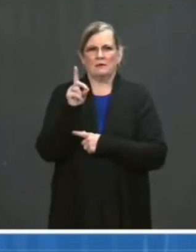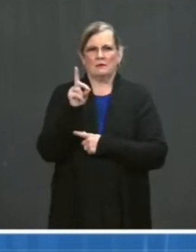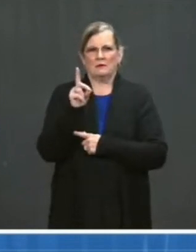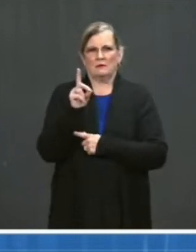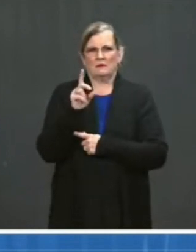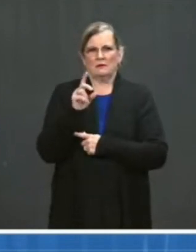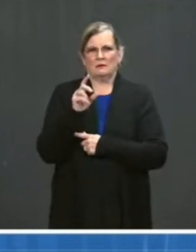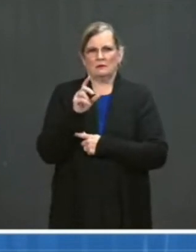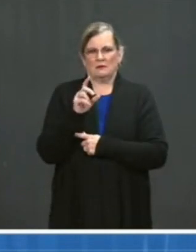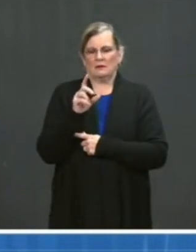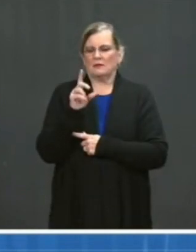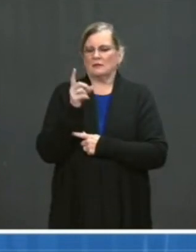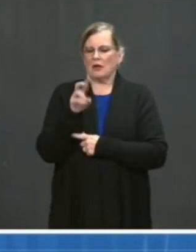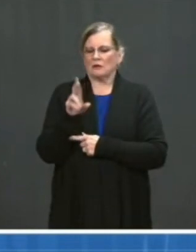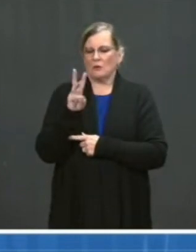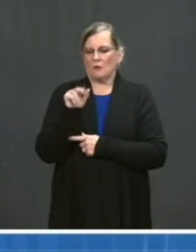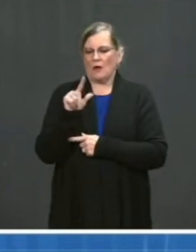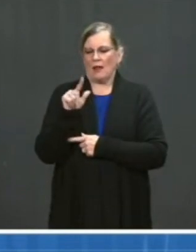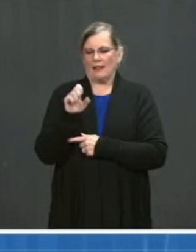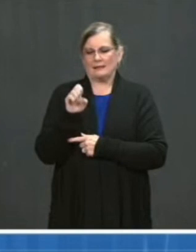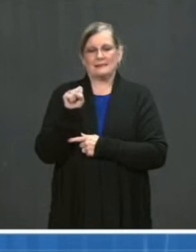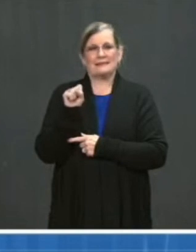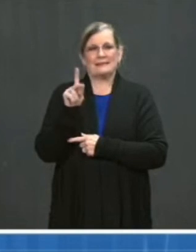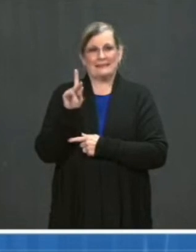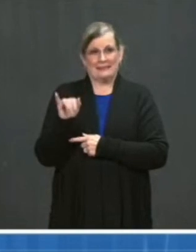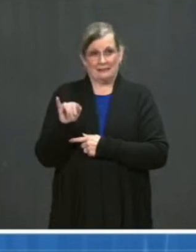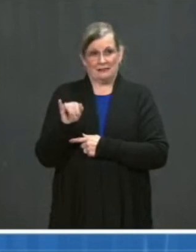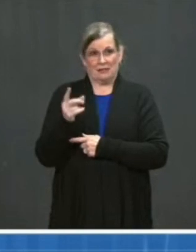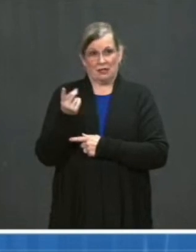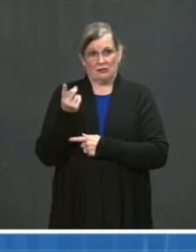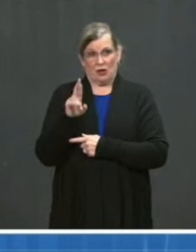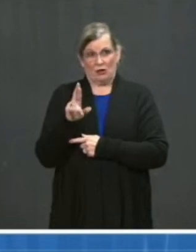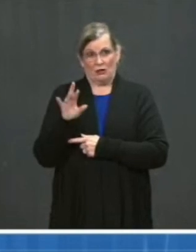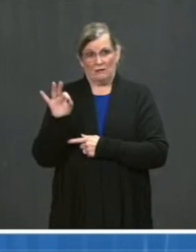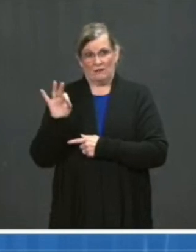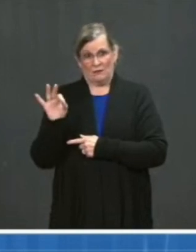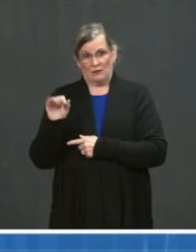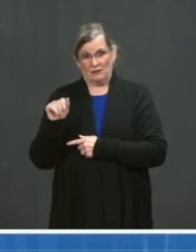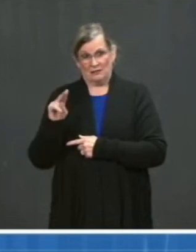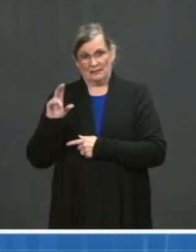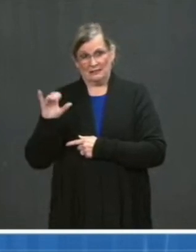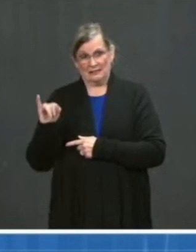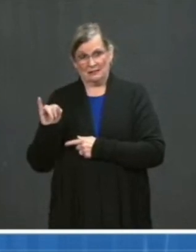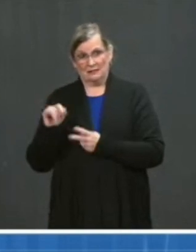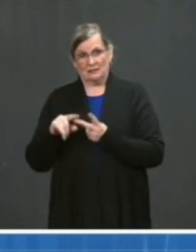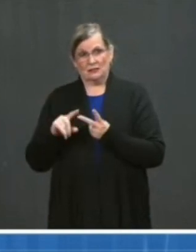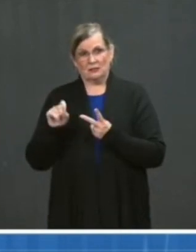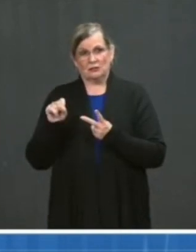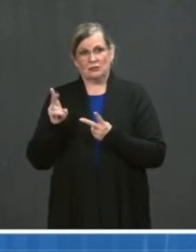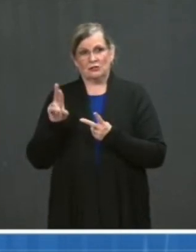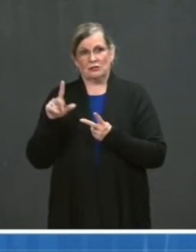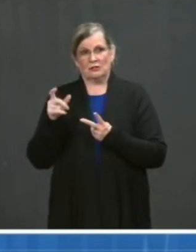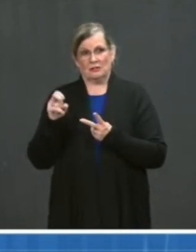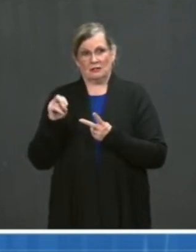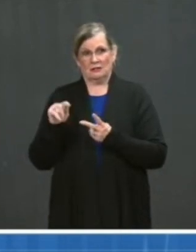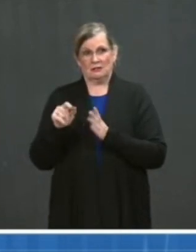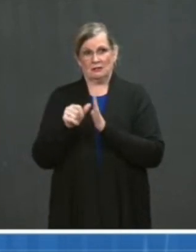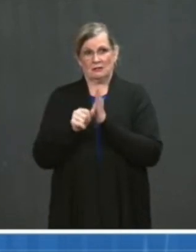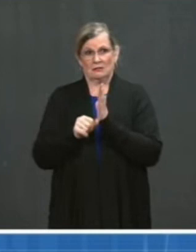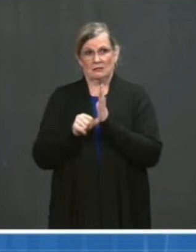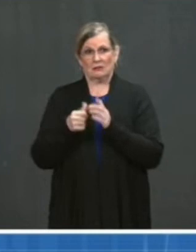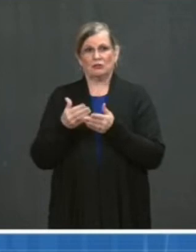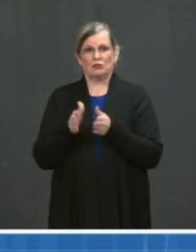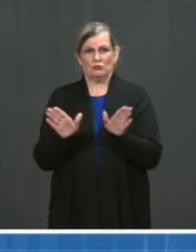science and Dr. Vivek Murthy, the Surgeon General, will join us to discuss the campaign to increase confidence in vaccinations